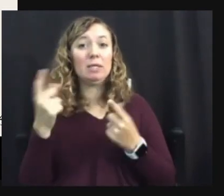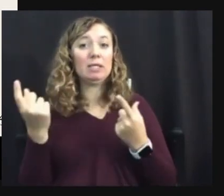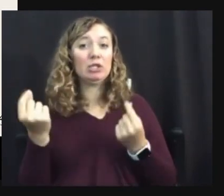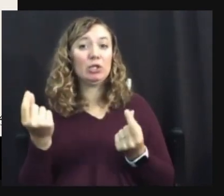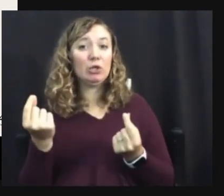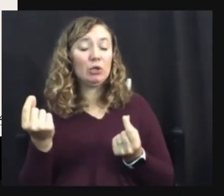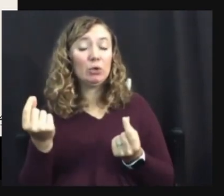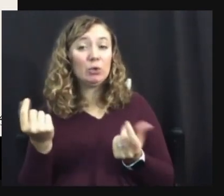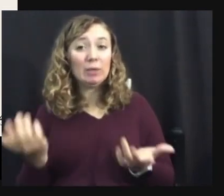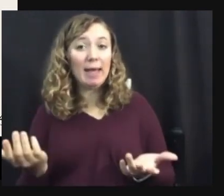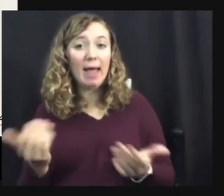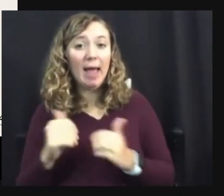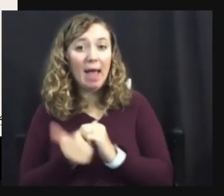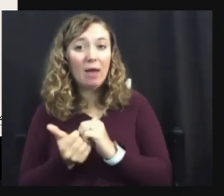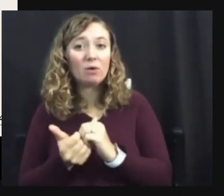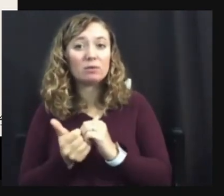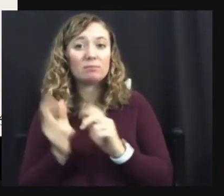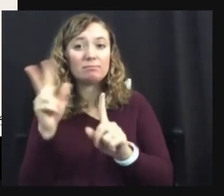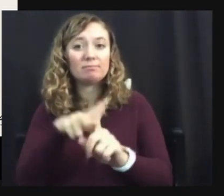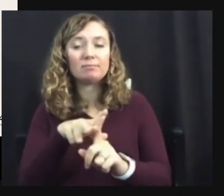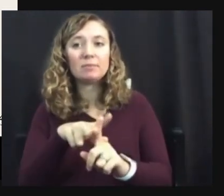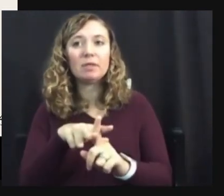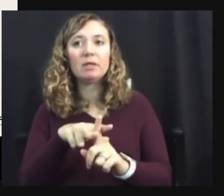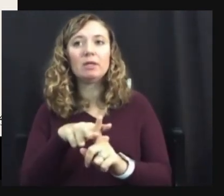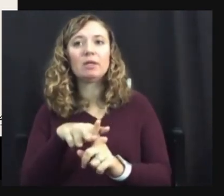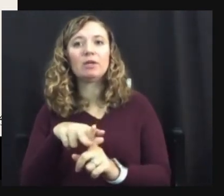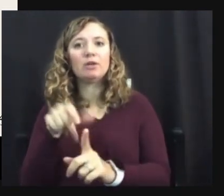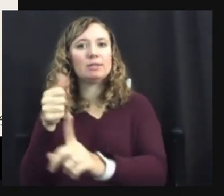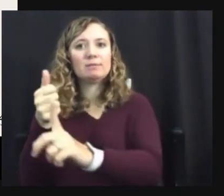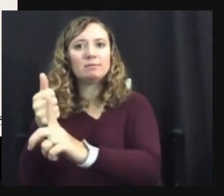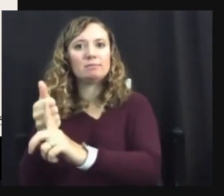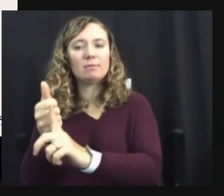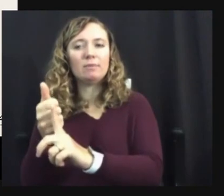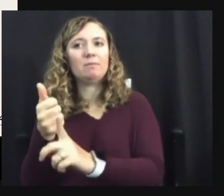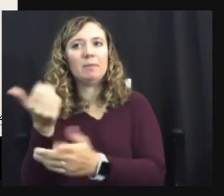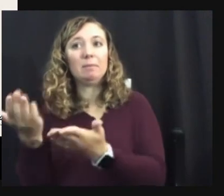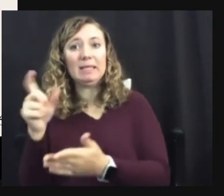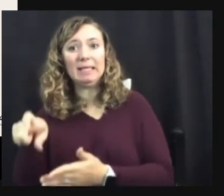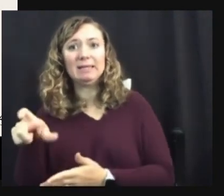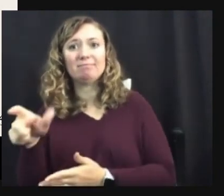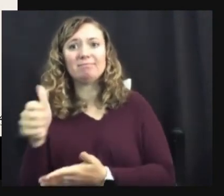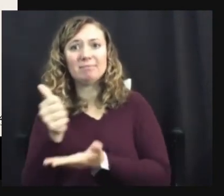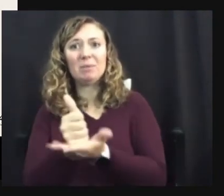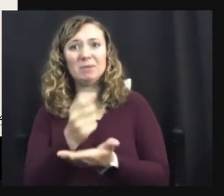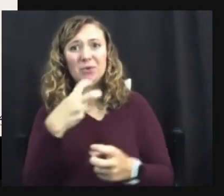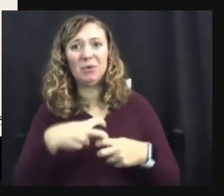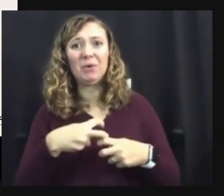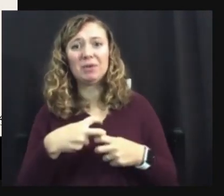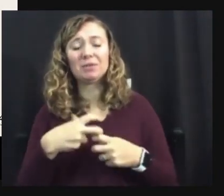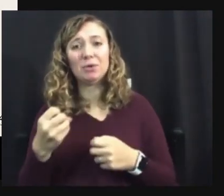bring in outside help. Don't, don't feel like you need to do it on your own. This is hard. Um,